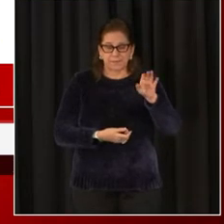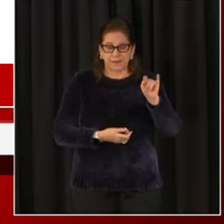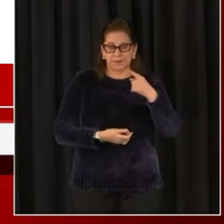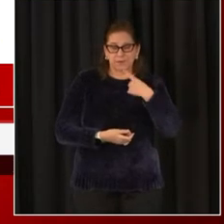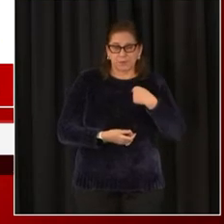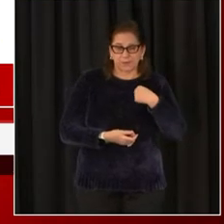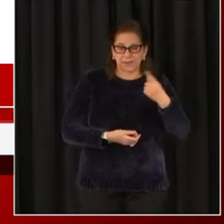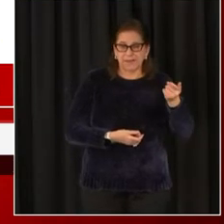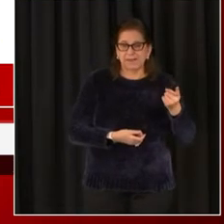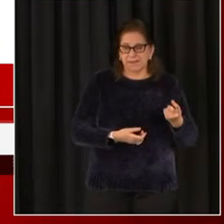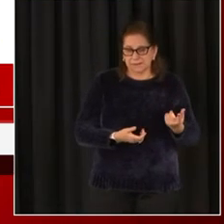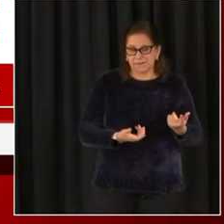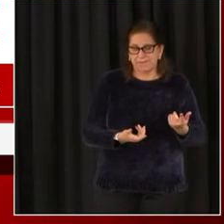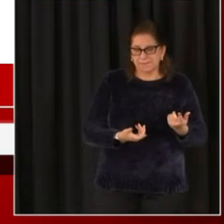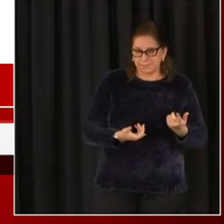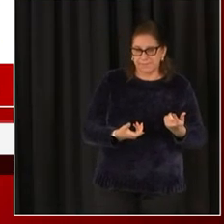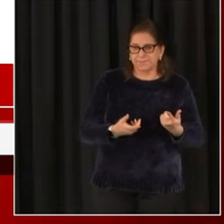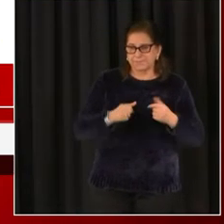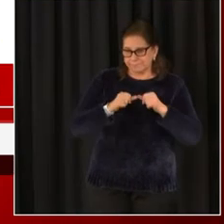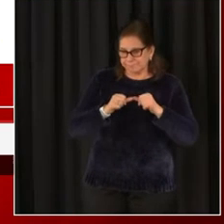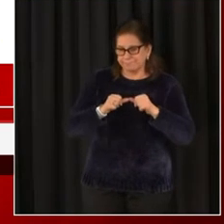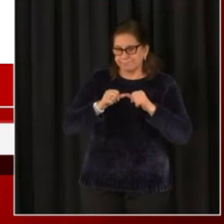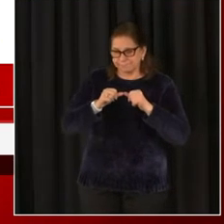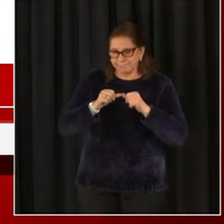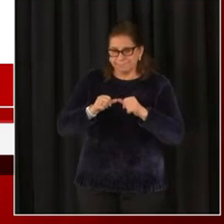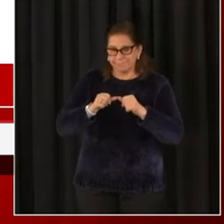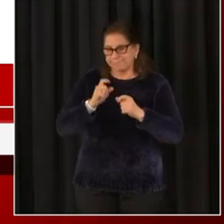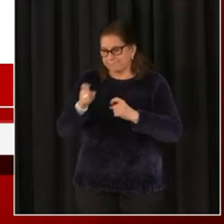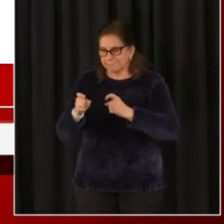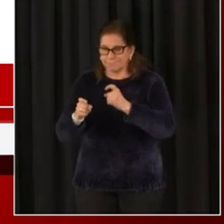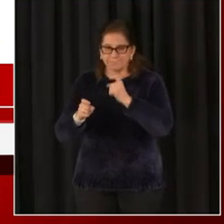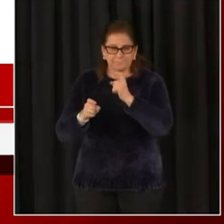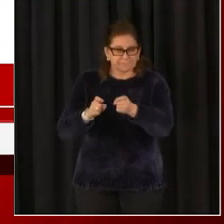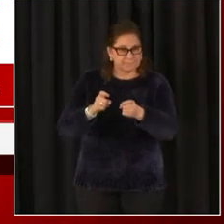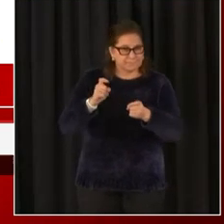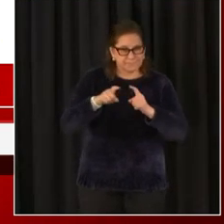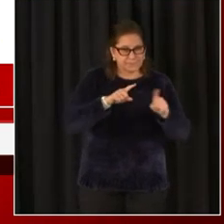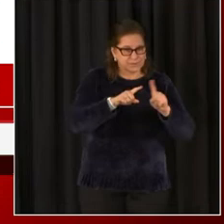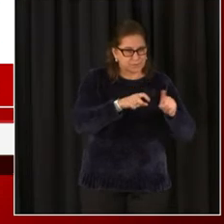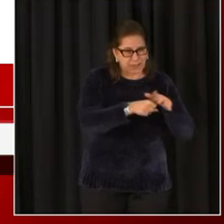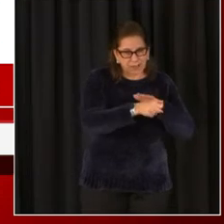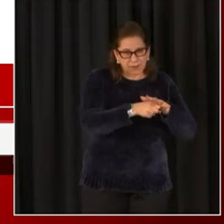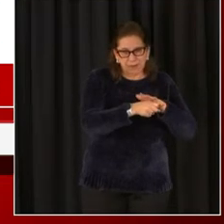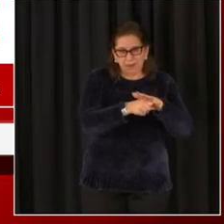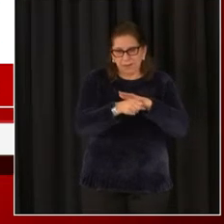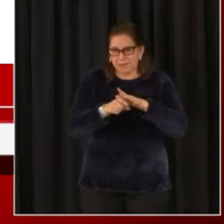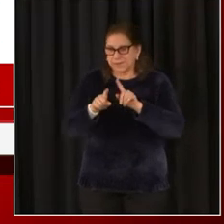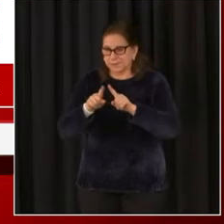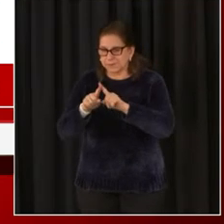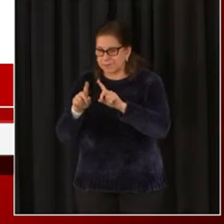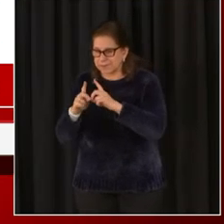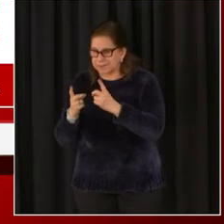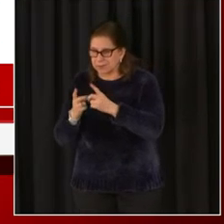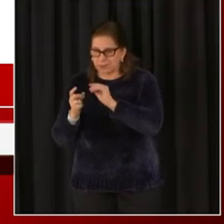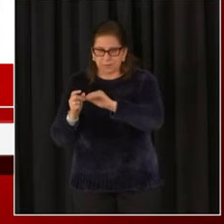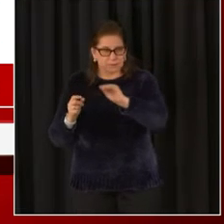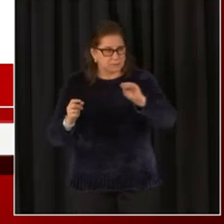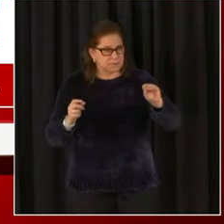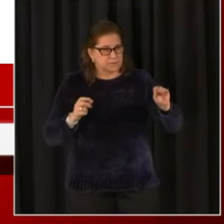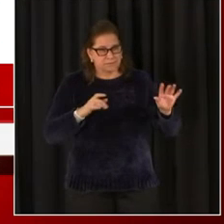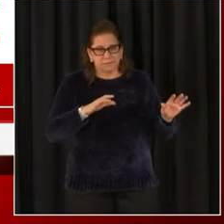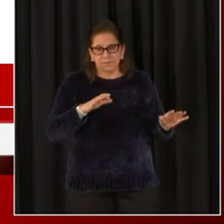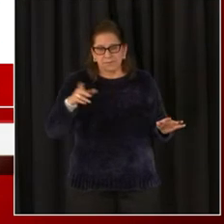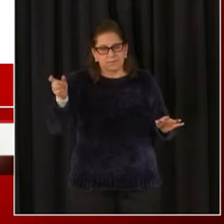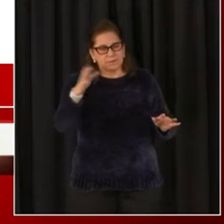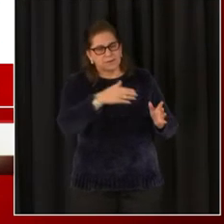we remain, um, out of all the jurisdictions administering vaccine. And, uh, tell me the phrases that you use